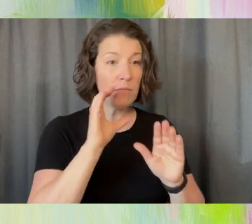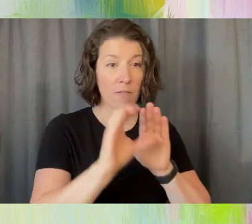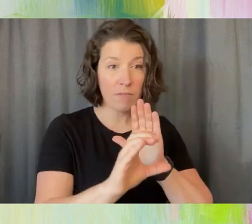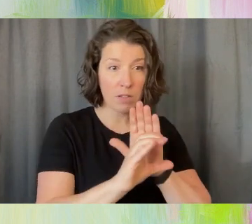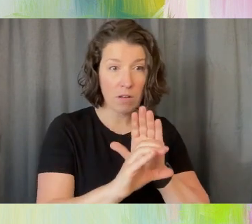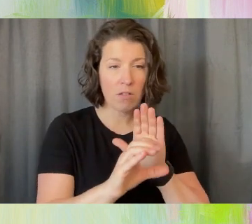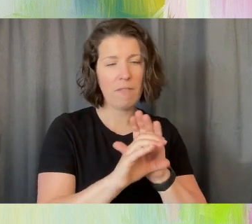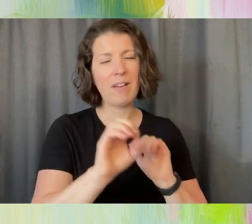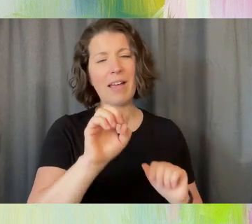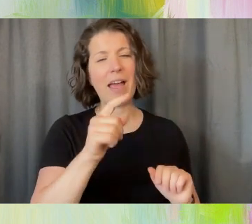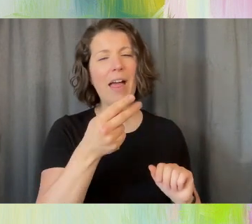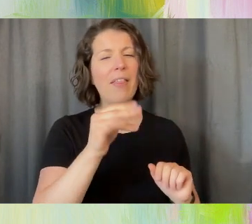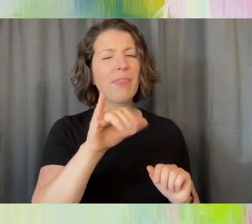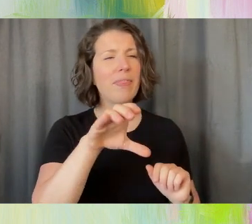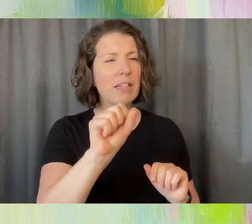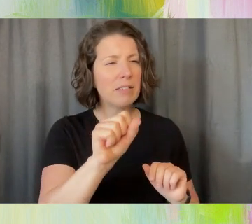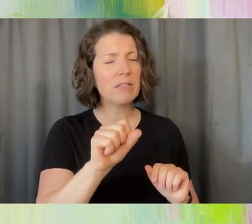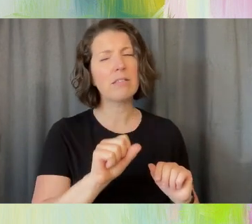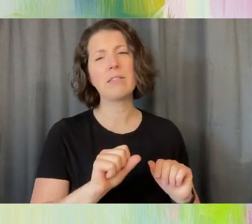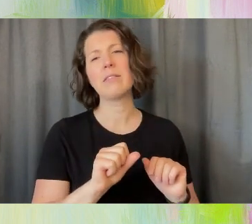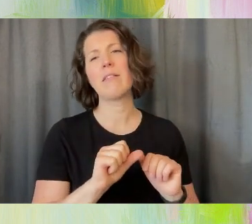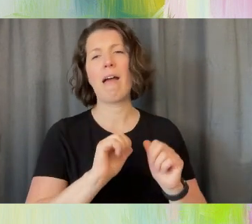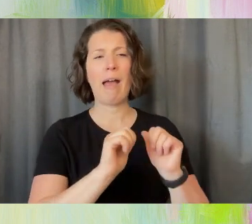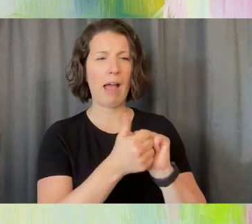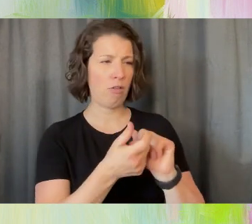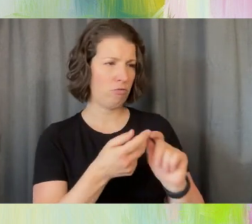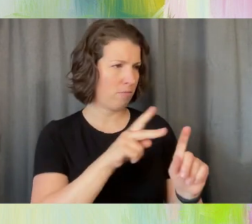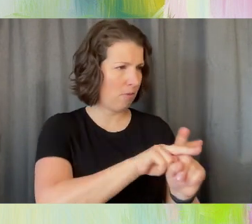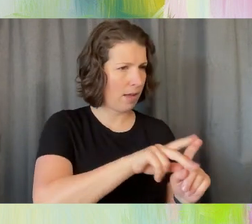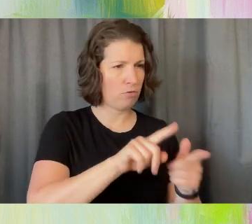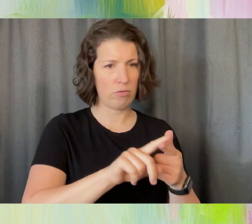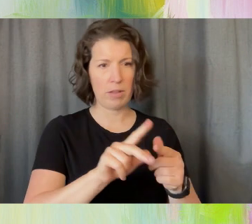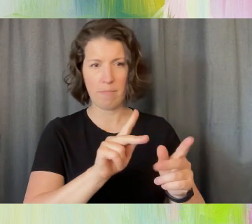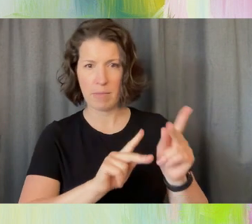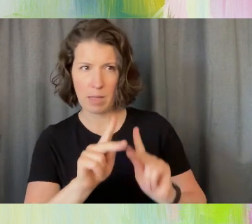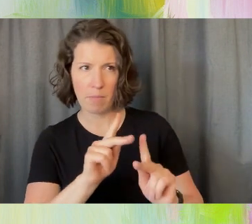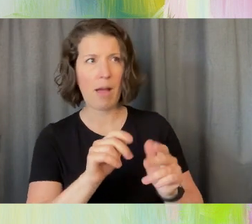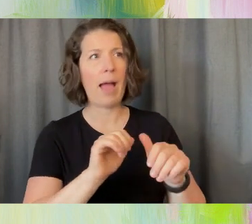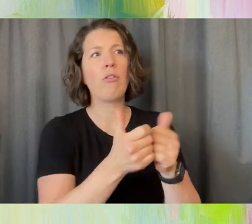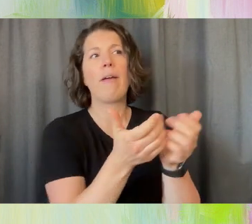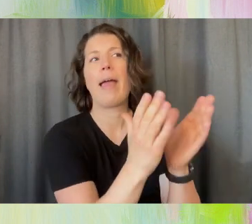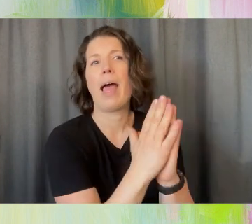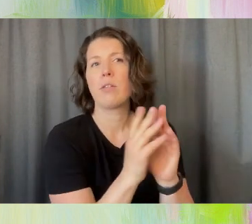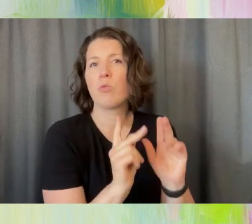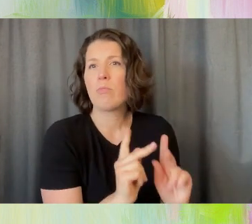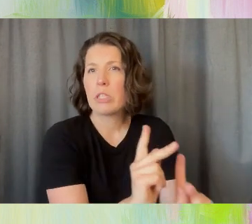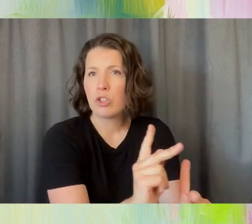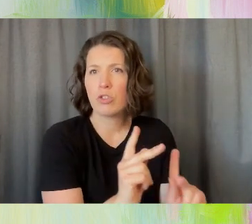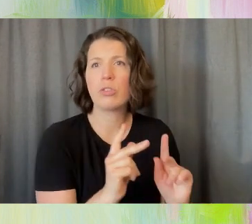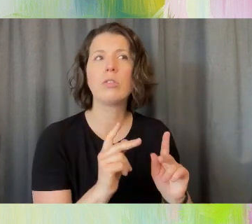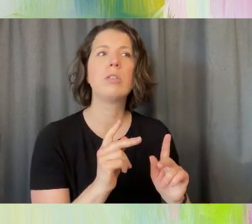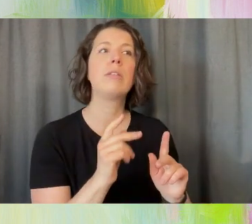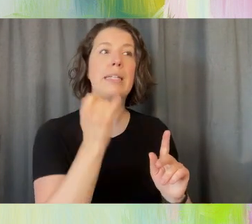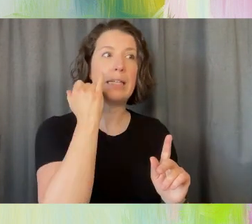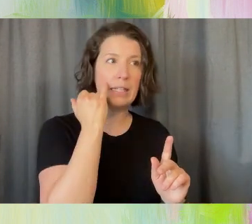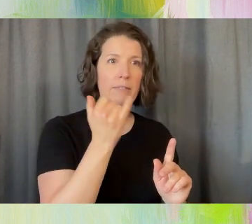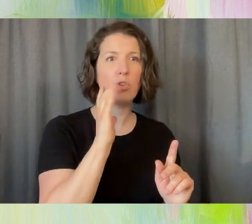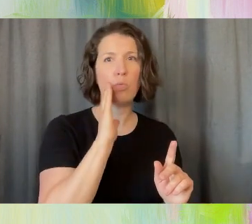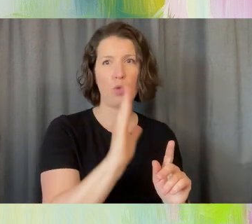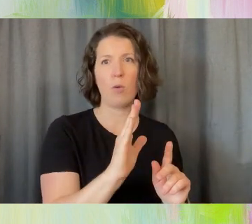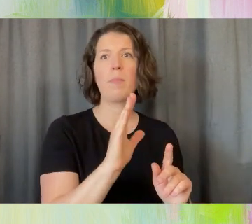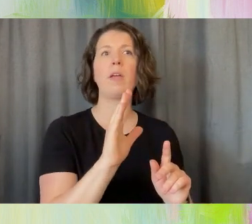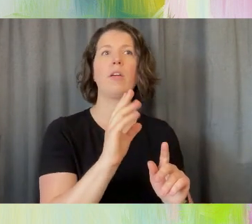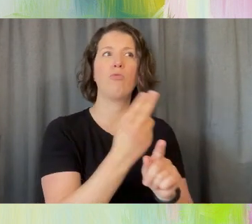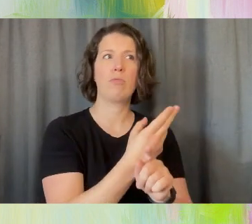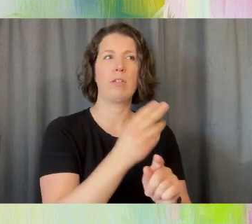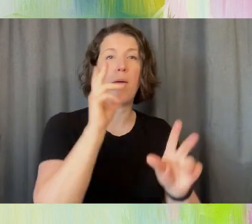the places and the people that you're going to photograph and how do you ask permission if people are going to be identifying the photos.